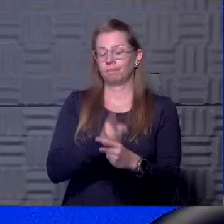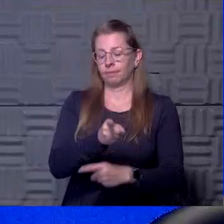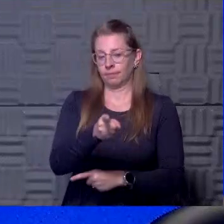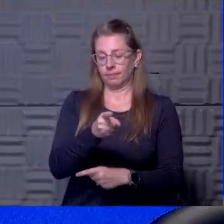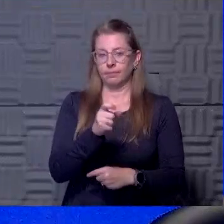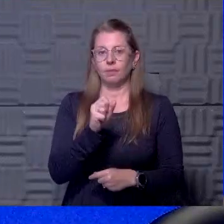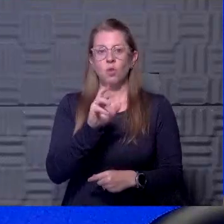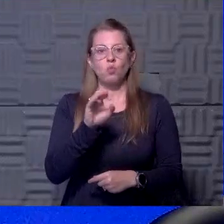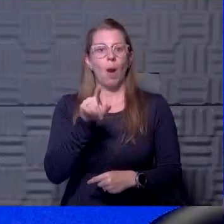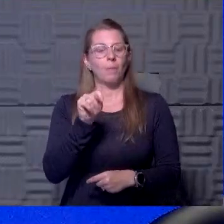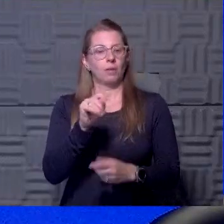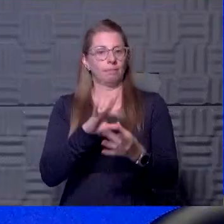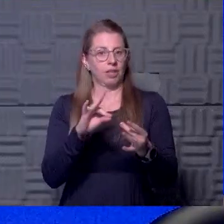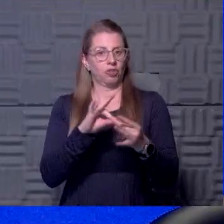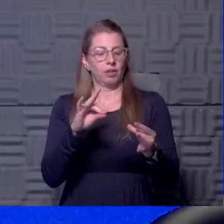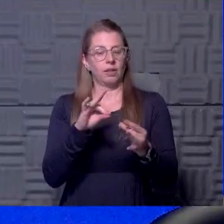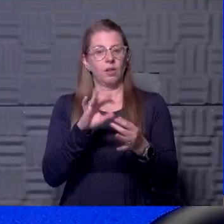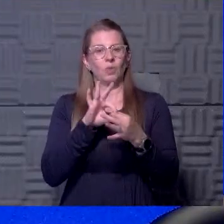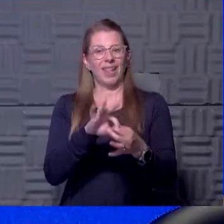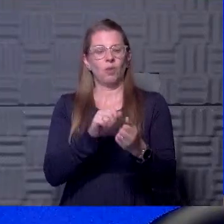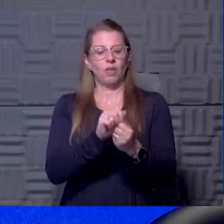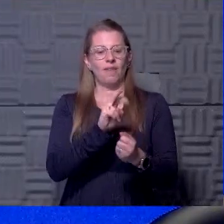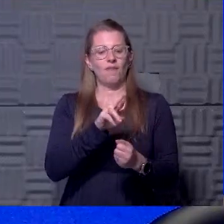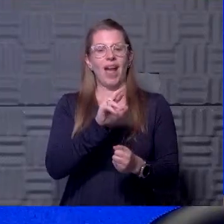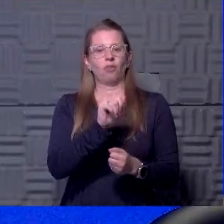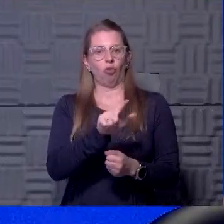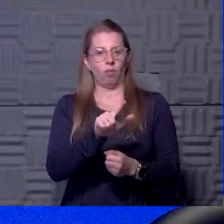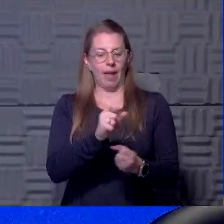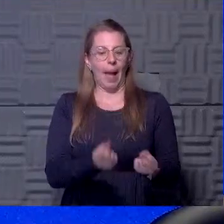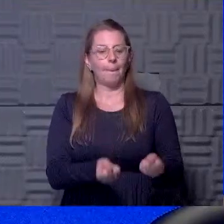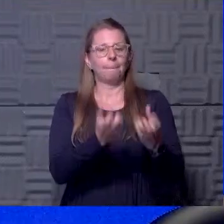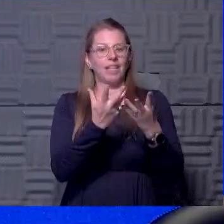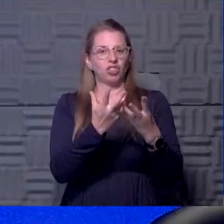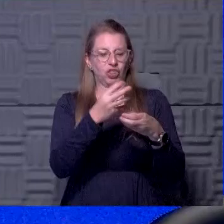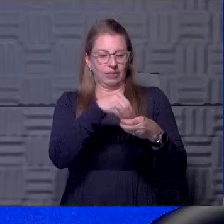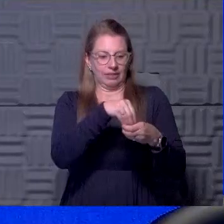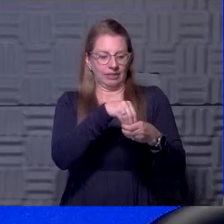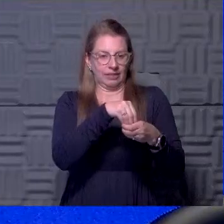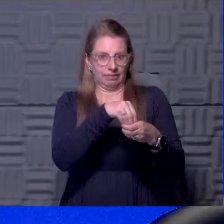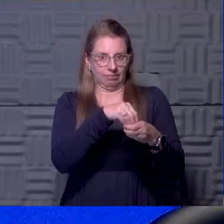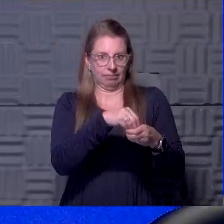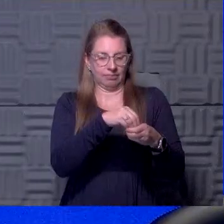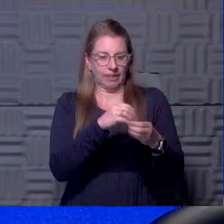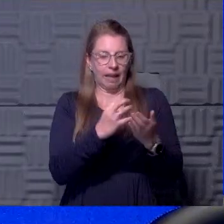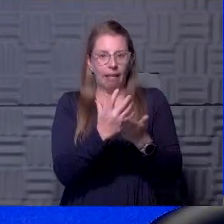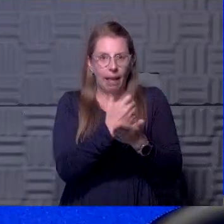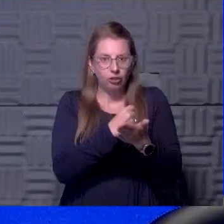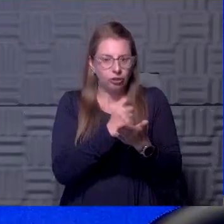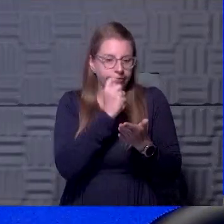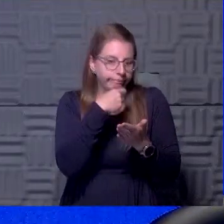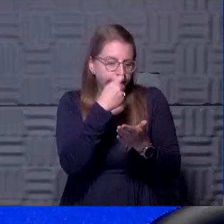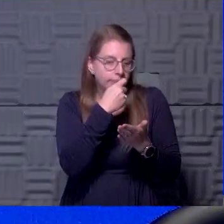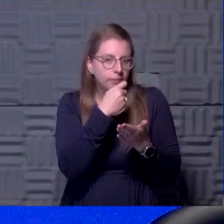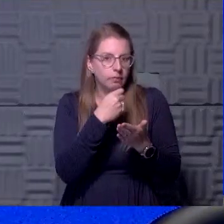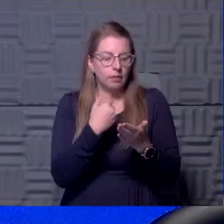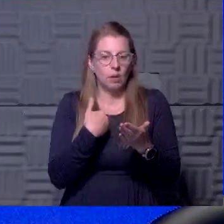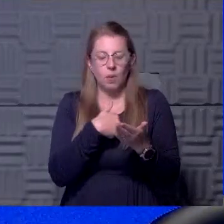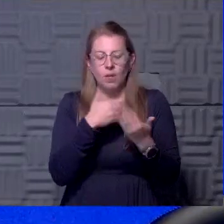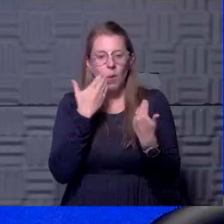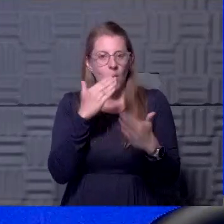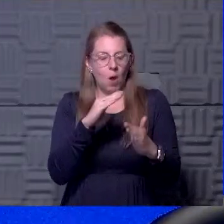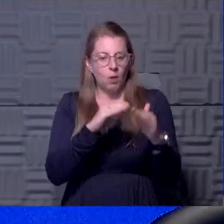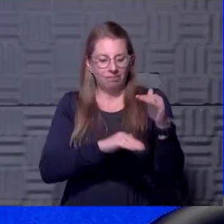as Robert was talking about, a lot of that has to do with the viral load or the viral concentration. We don't know exactly what that break point is as far as